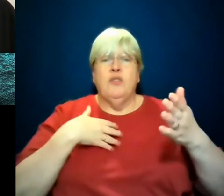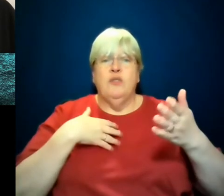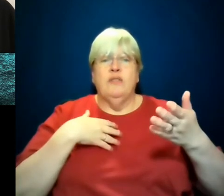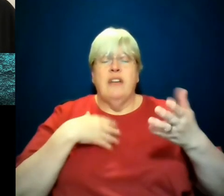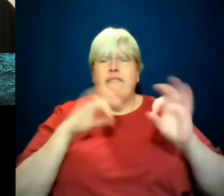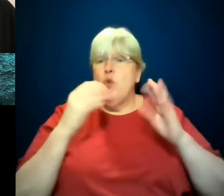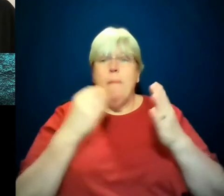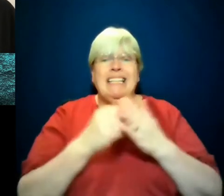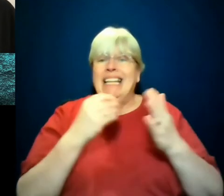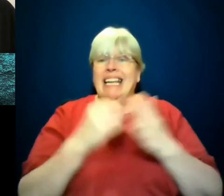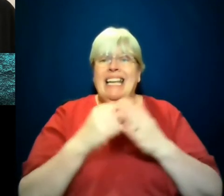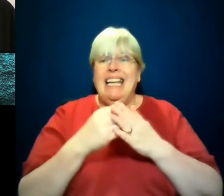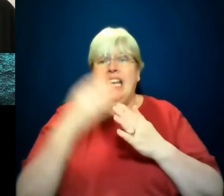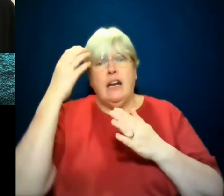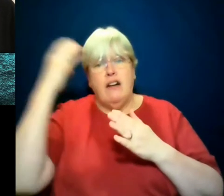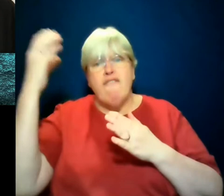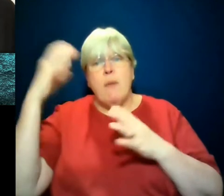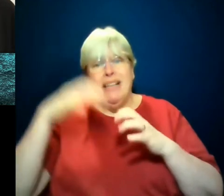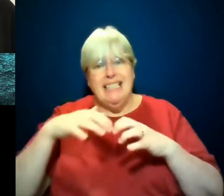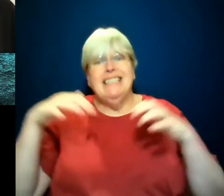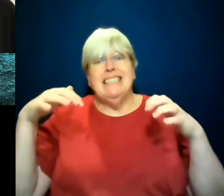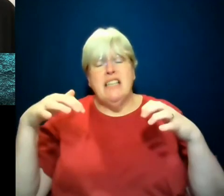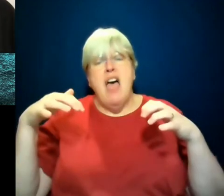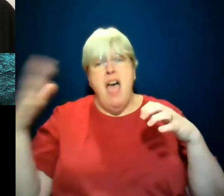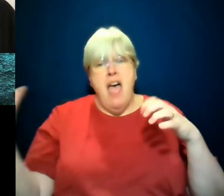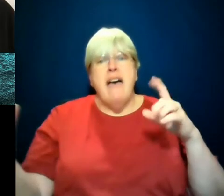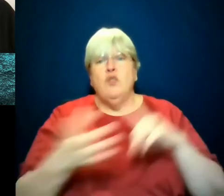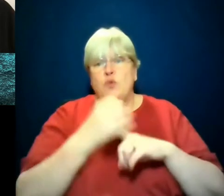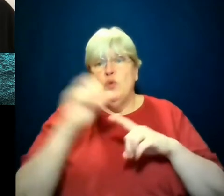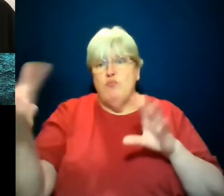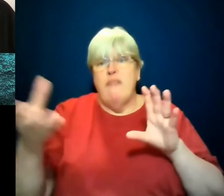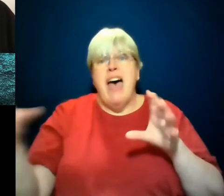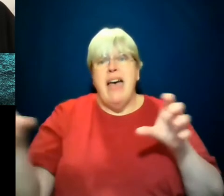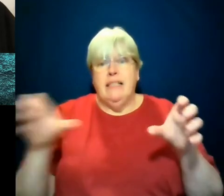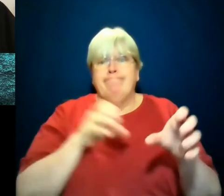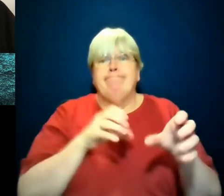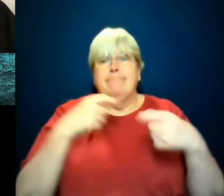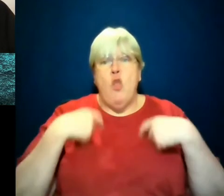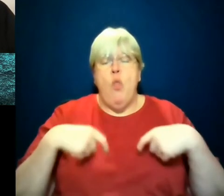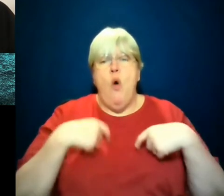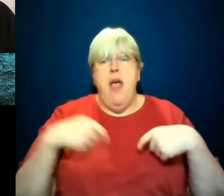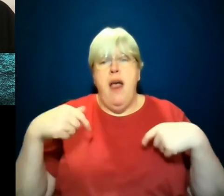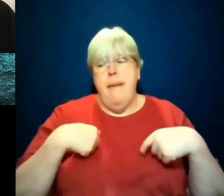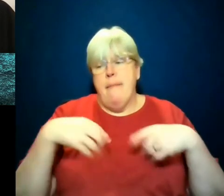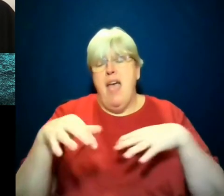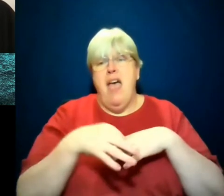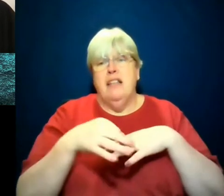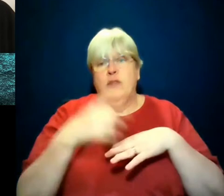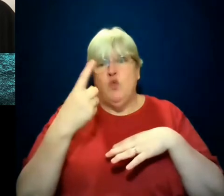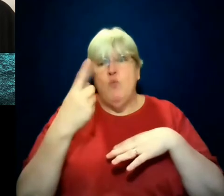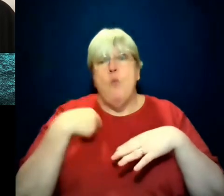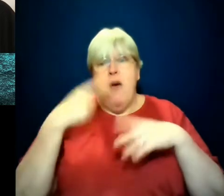the government has to provide you with a, with a solicitor, with a lawyer. And, and my husband is one of these lawyers and he,